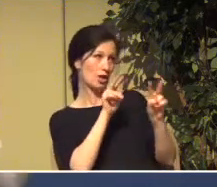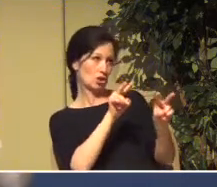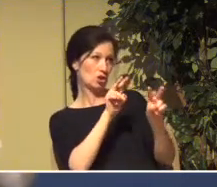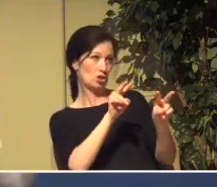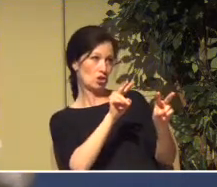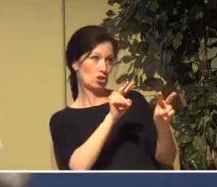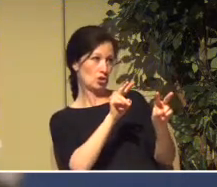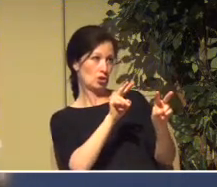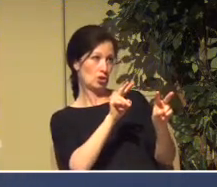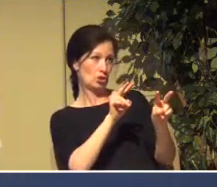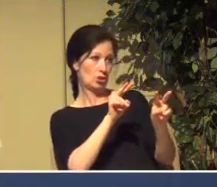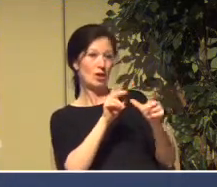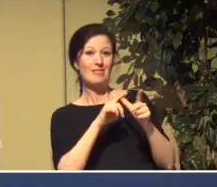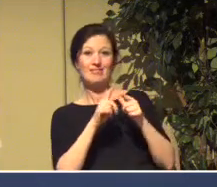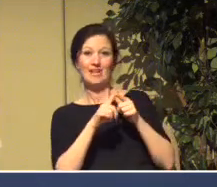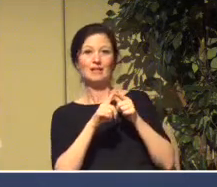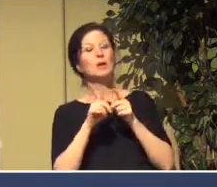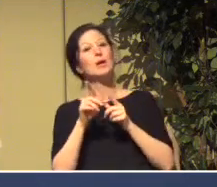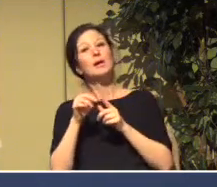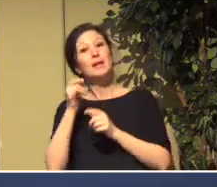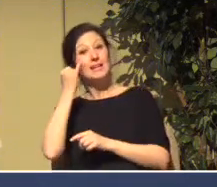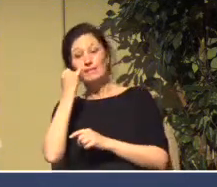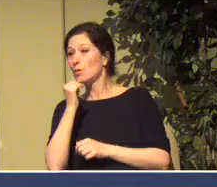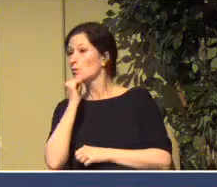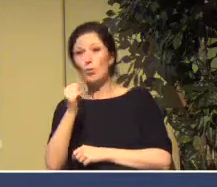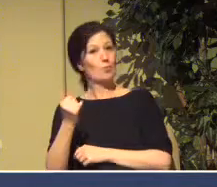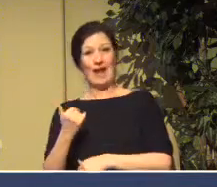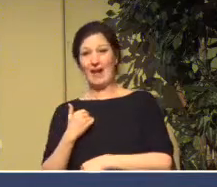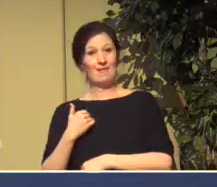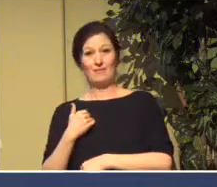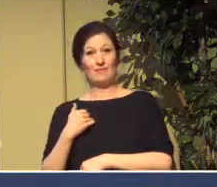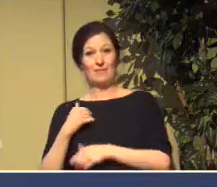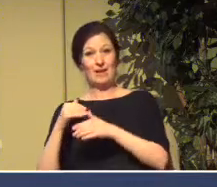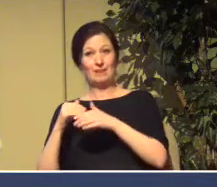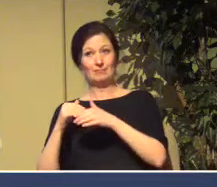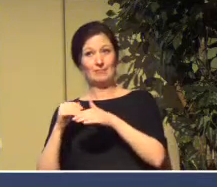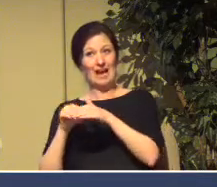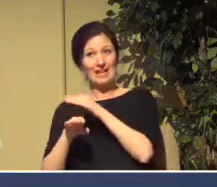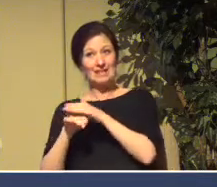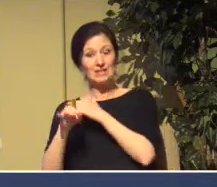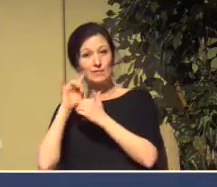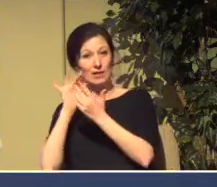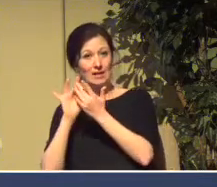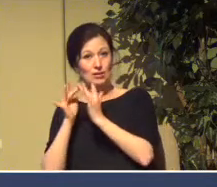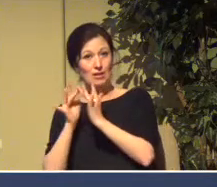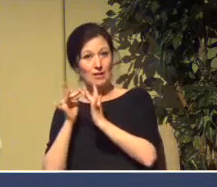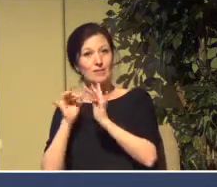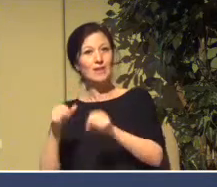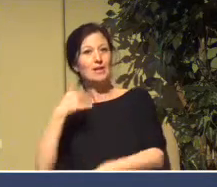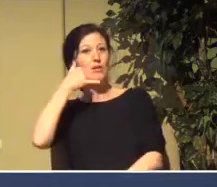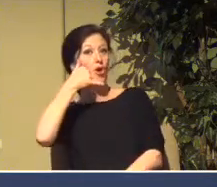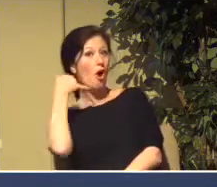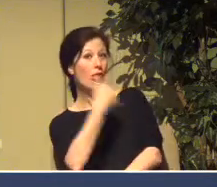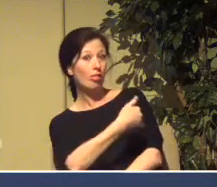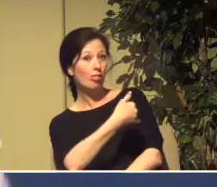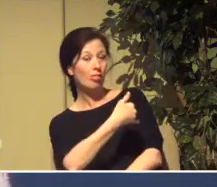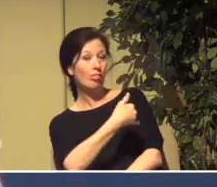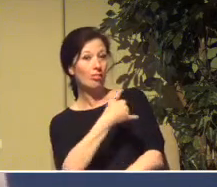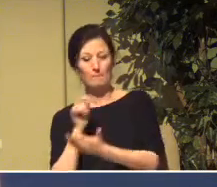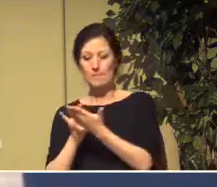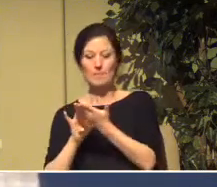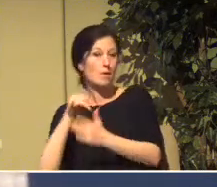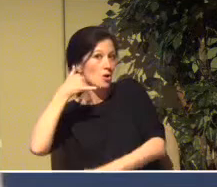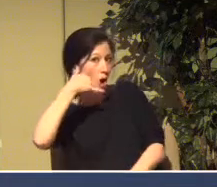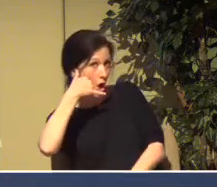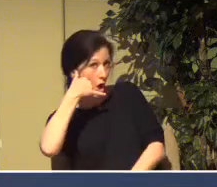telephone. And so they're put on speakerphone, they can hear what is happening in the service and they can be part of the